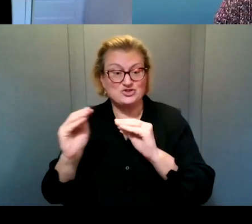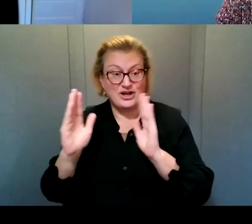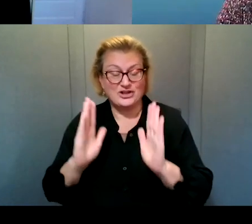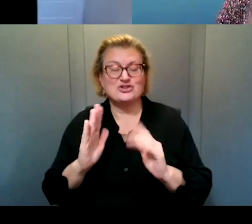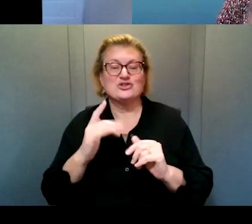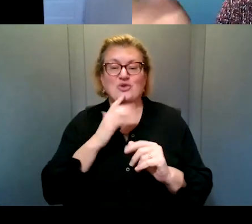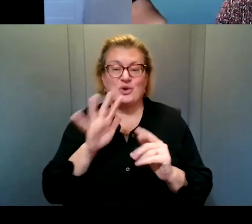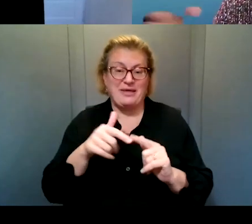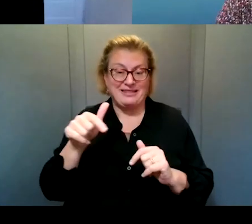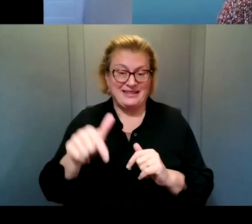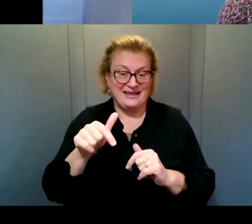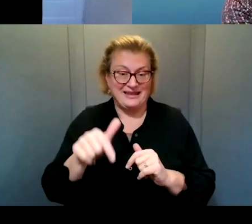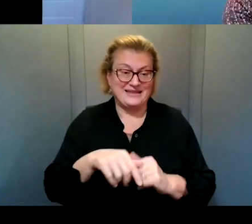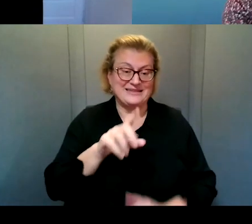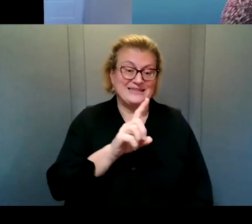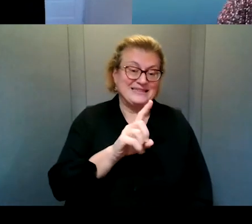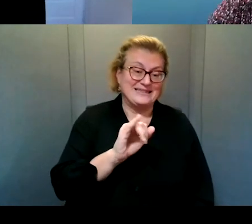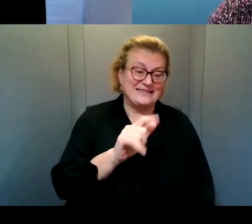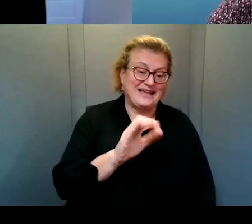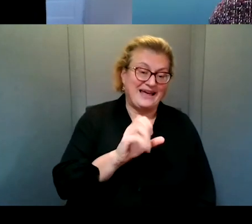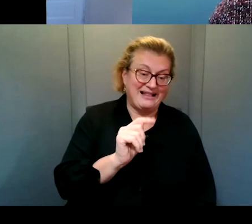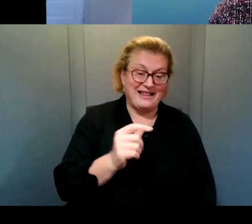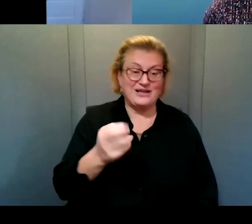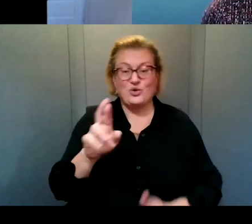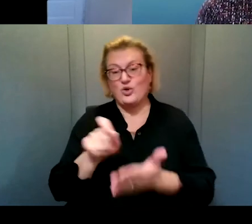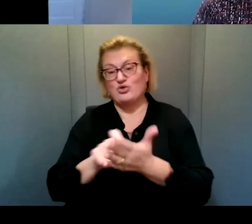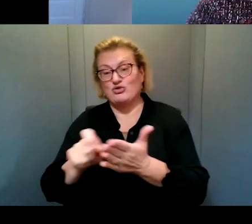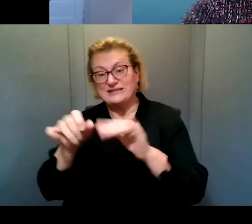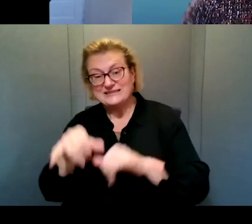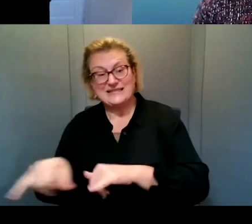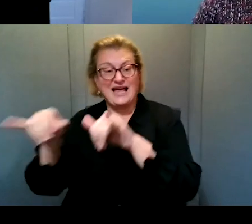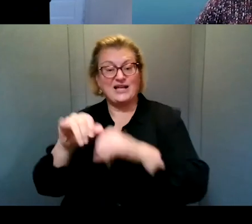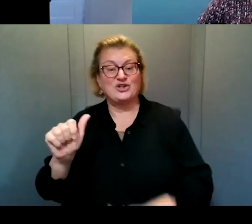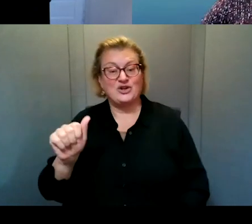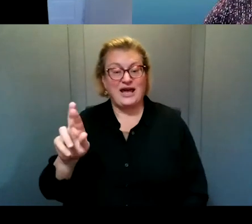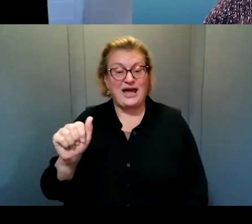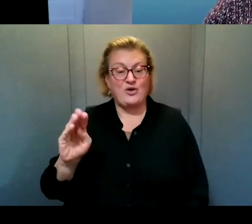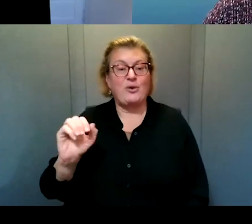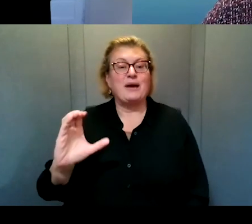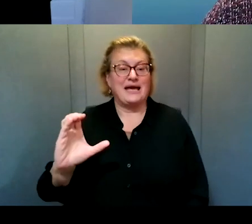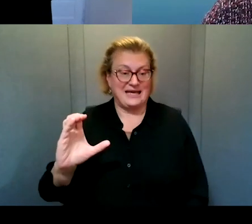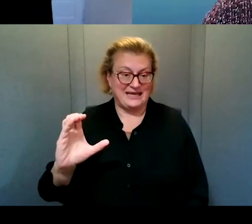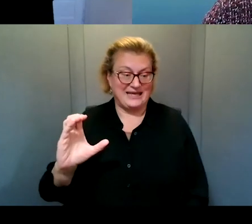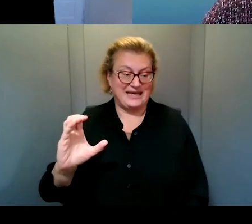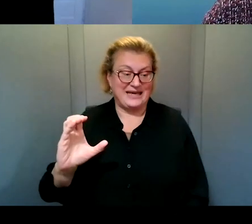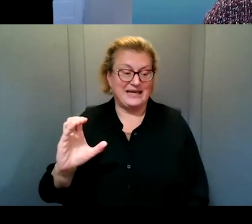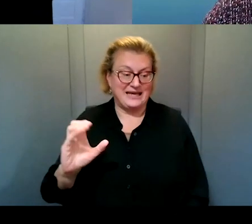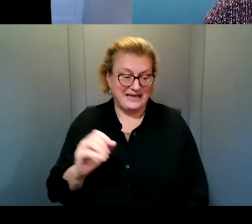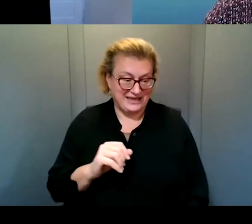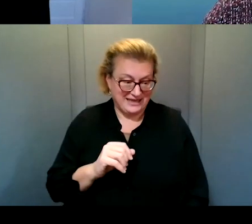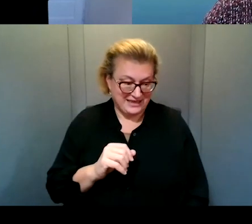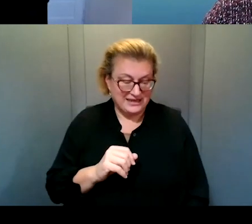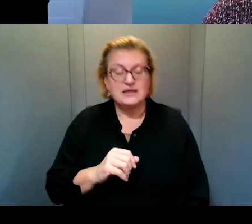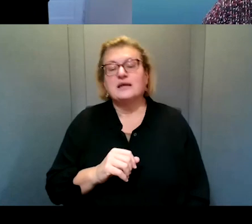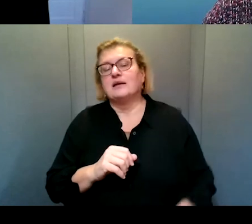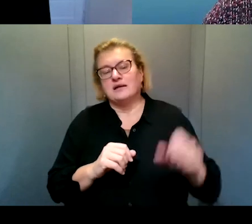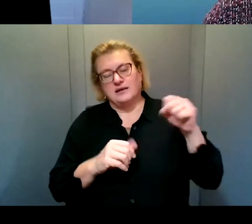about this. Should we do a dialect? Should we do the written standard modern standard Arabic or not? Oh, I, I know about it,